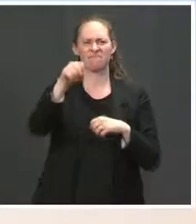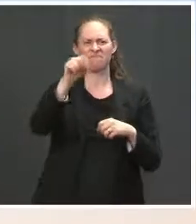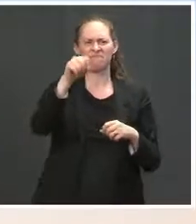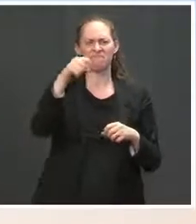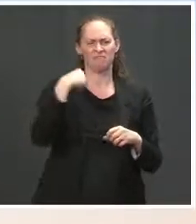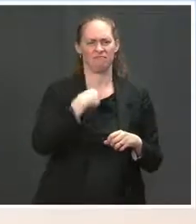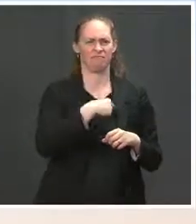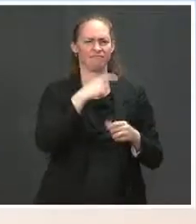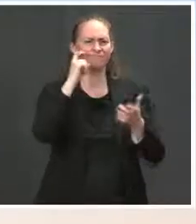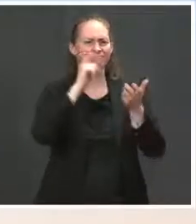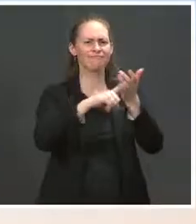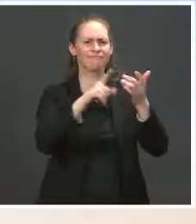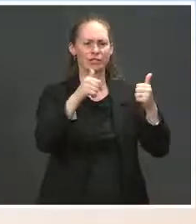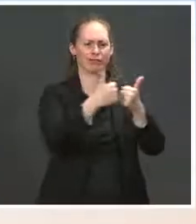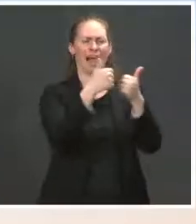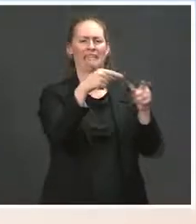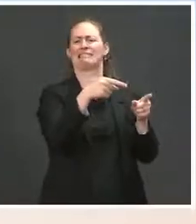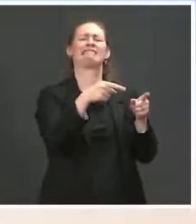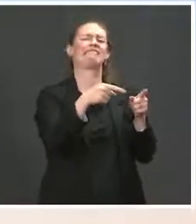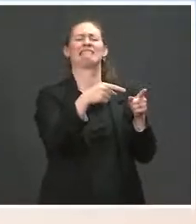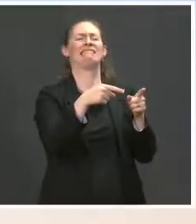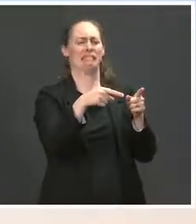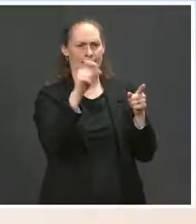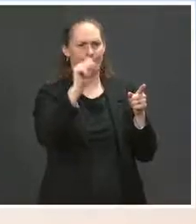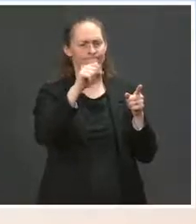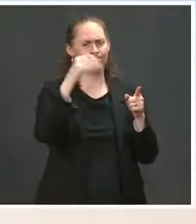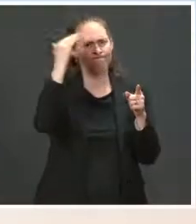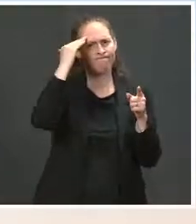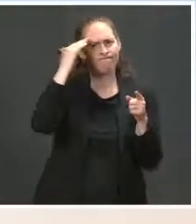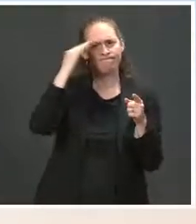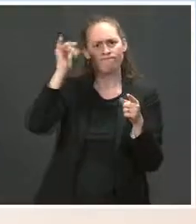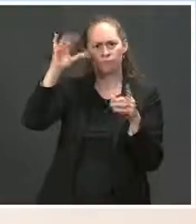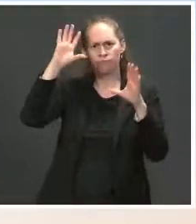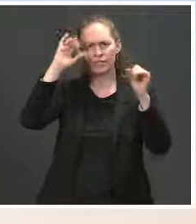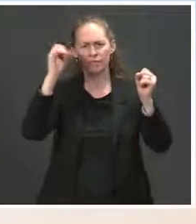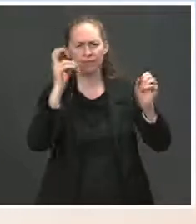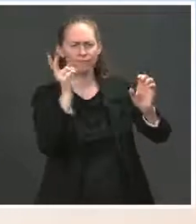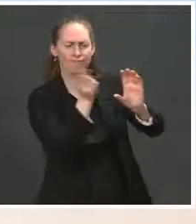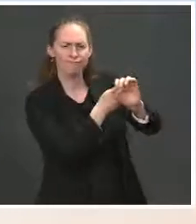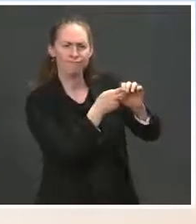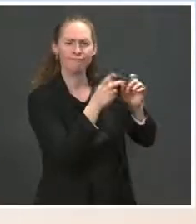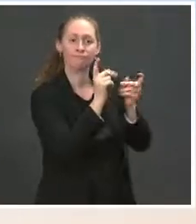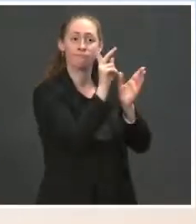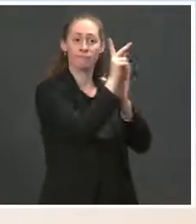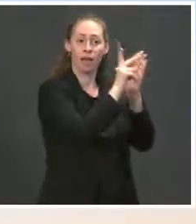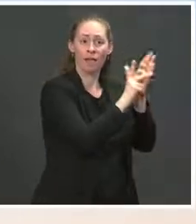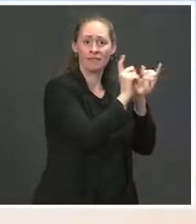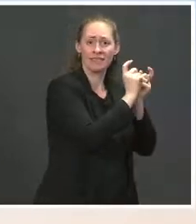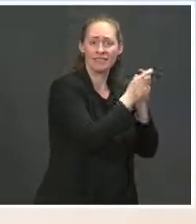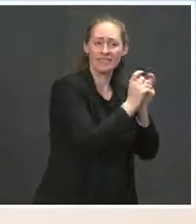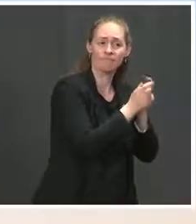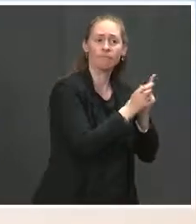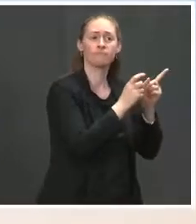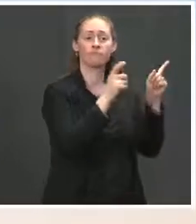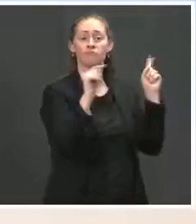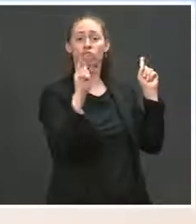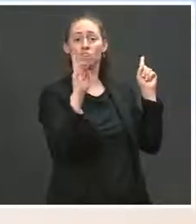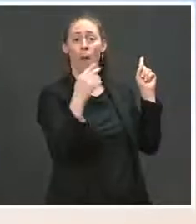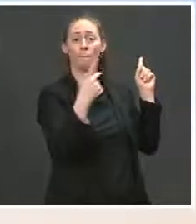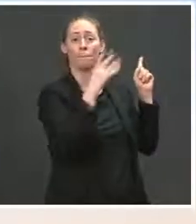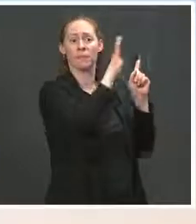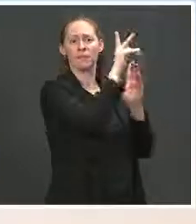and we knew that it would be when the President changed the policies of the former administration when he came into office. And obviously,